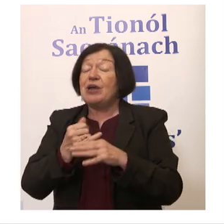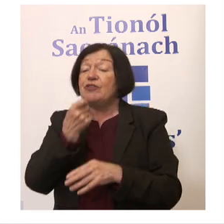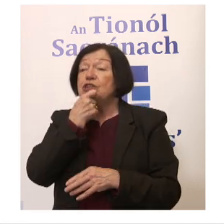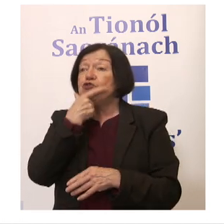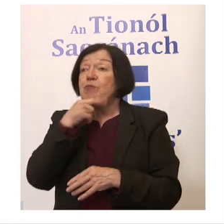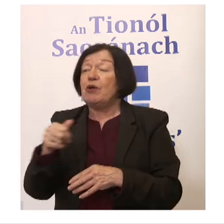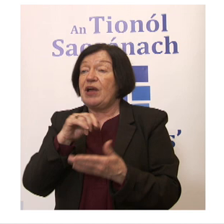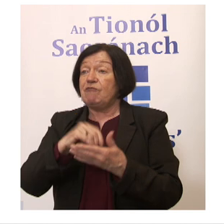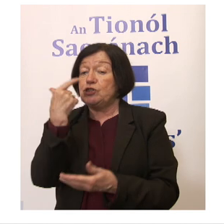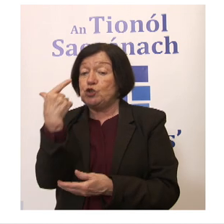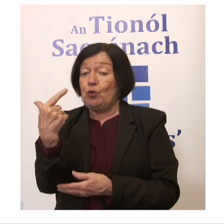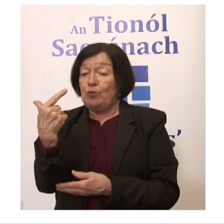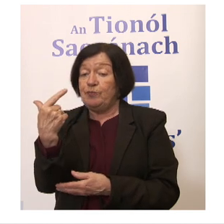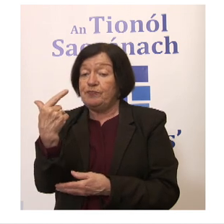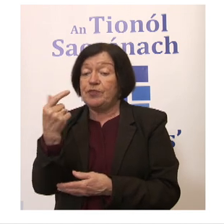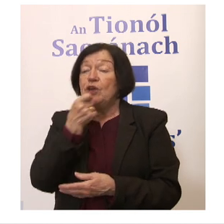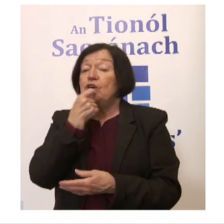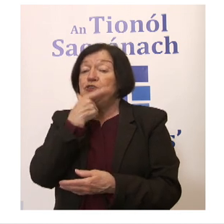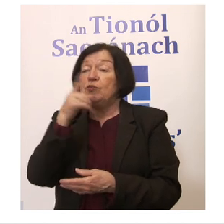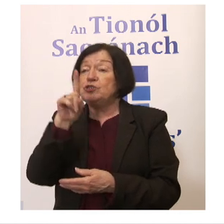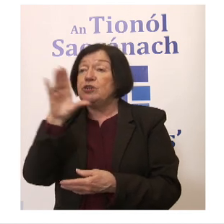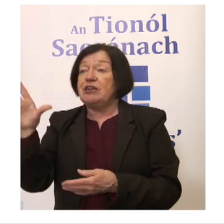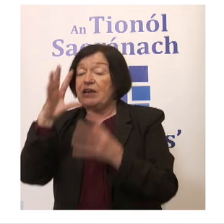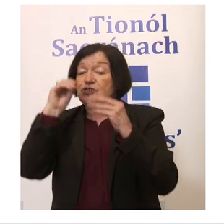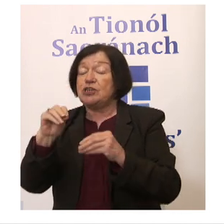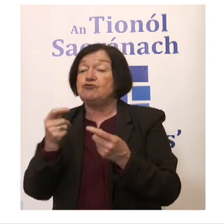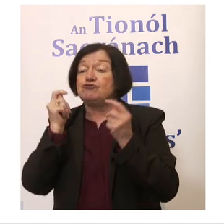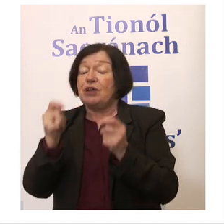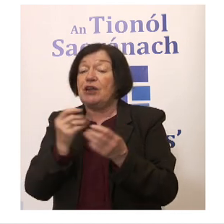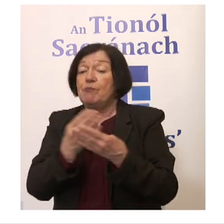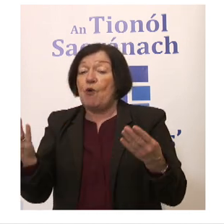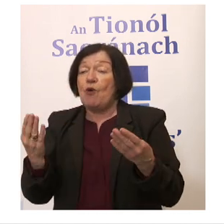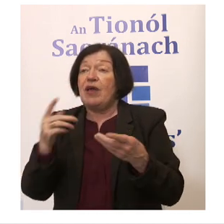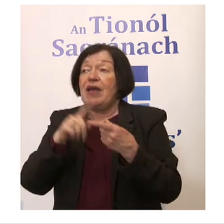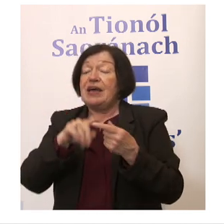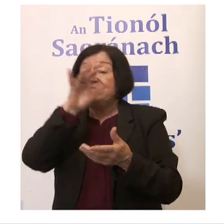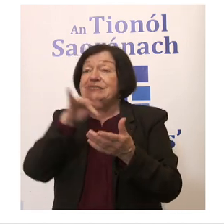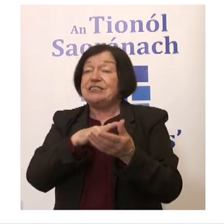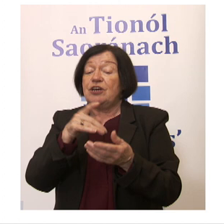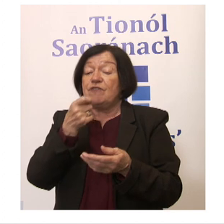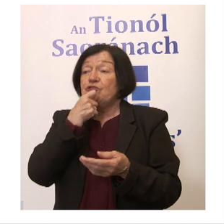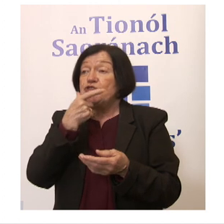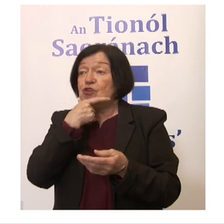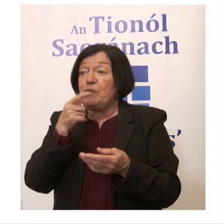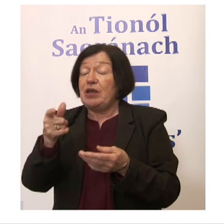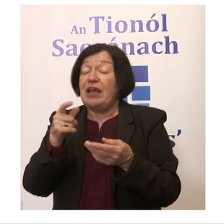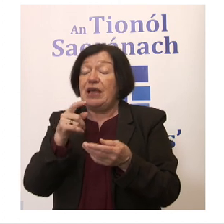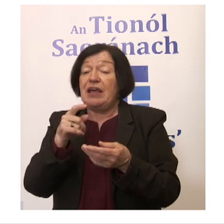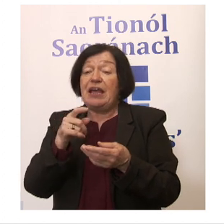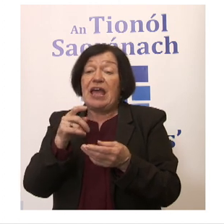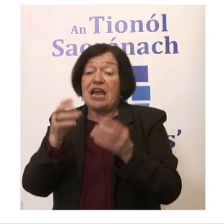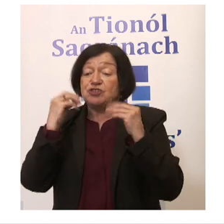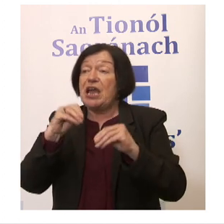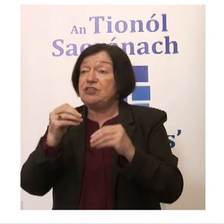we have two of them. We've got the Dublin and Dunleary Education and Training Board, and the City of Dublin Vocal Education and Training Board.